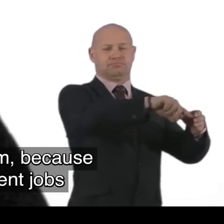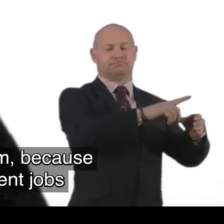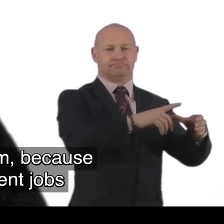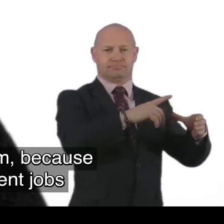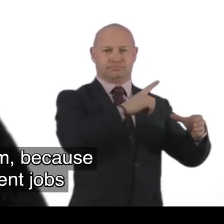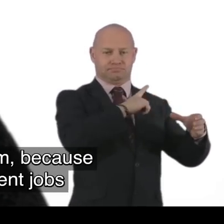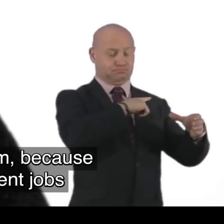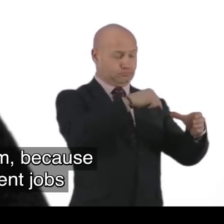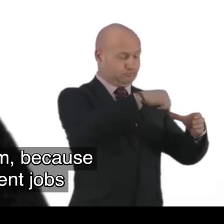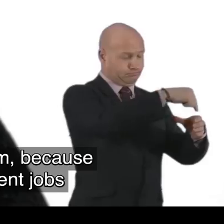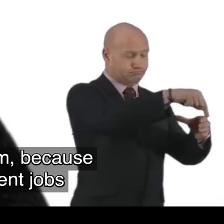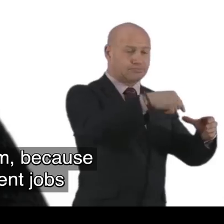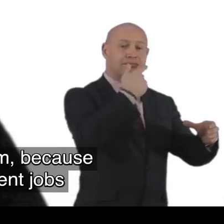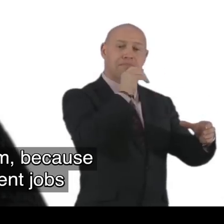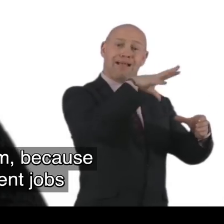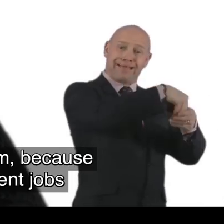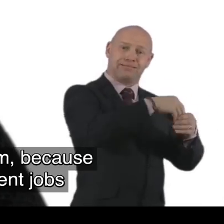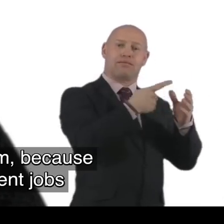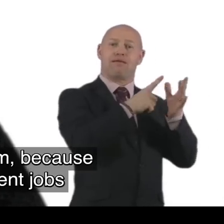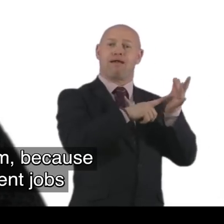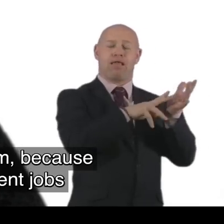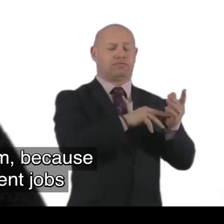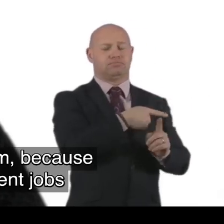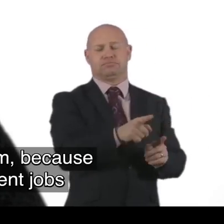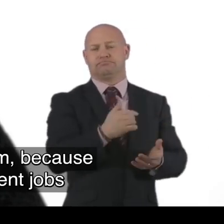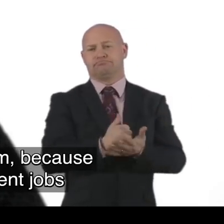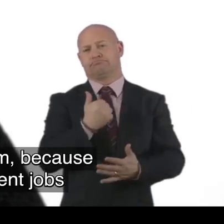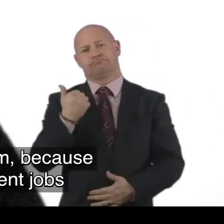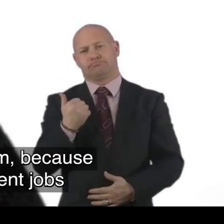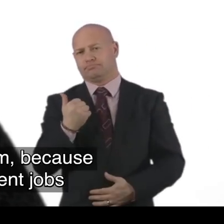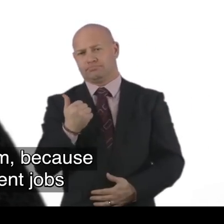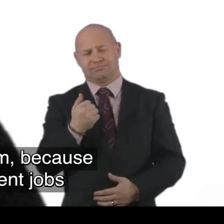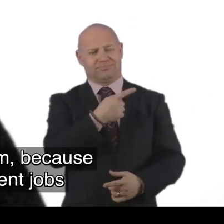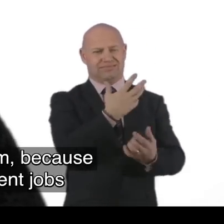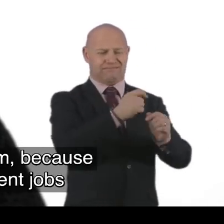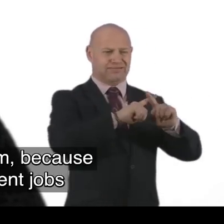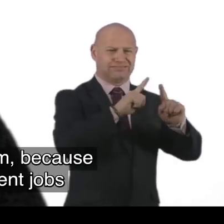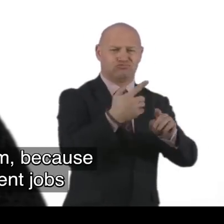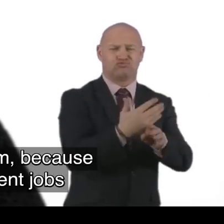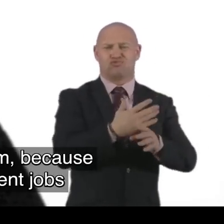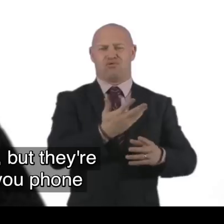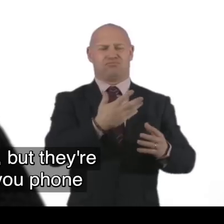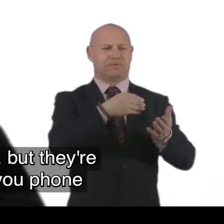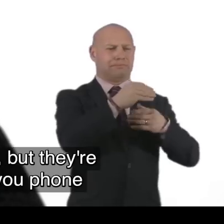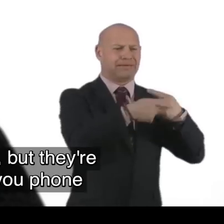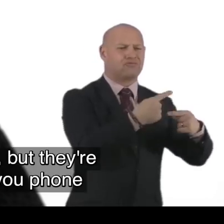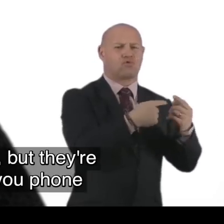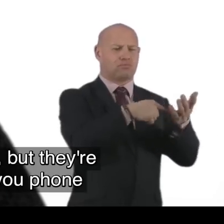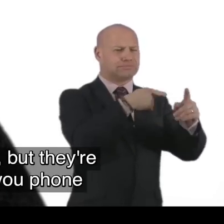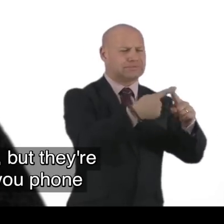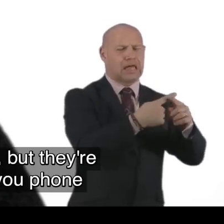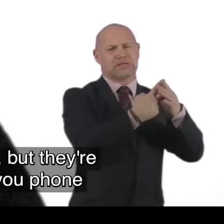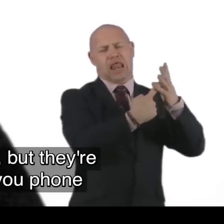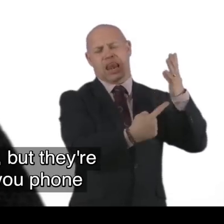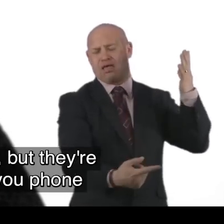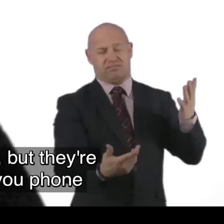Meet the team. Because. There's so many. People. there. Who have. Jobs. Do the payroll.